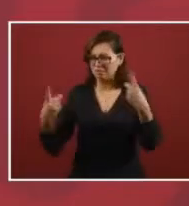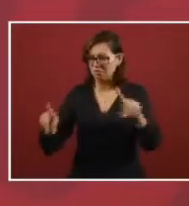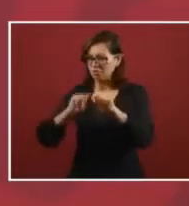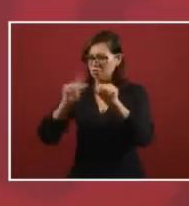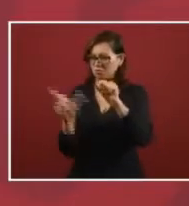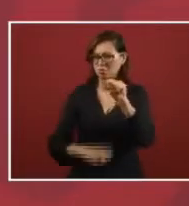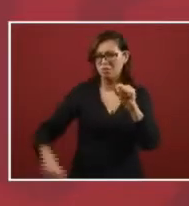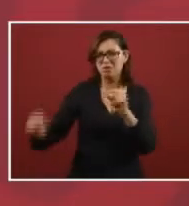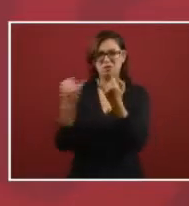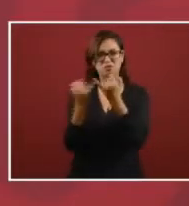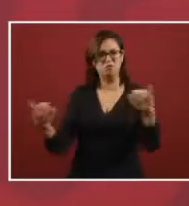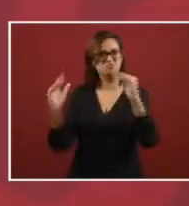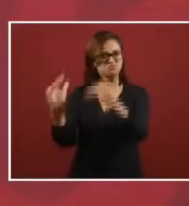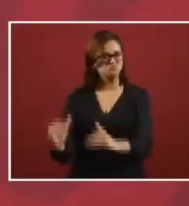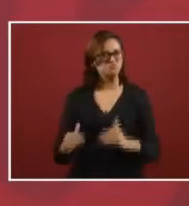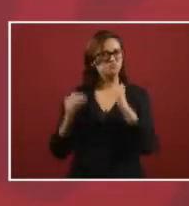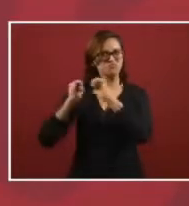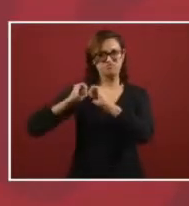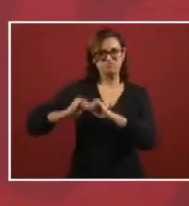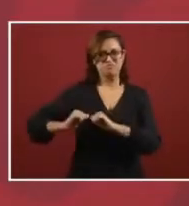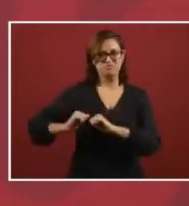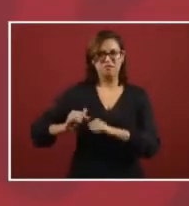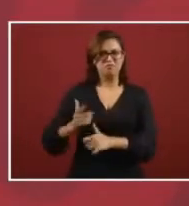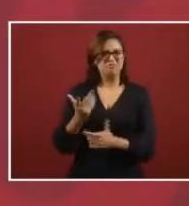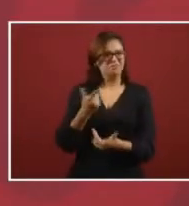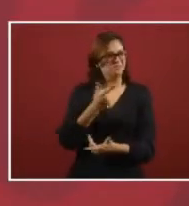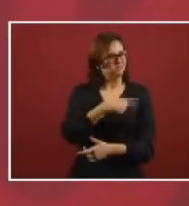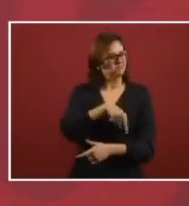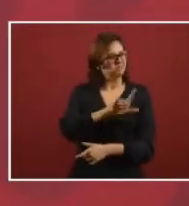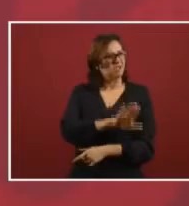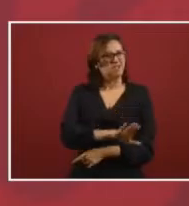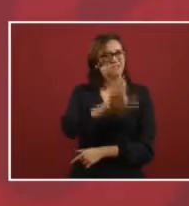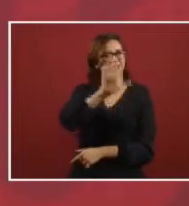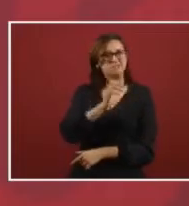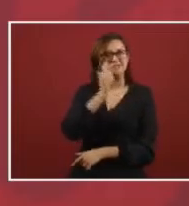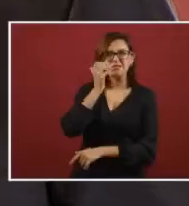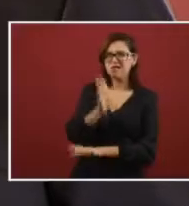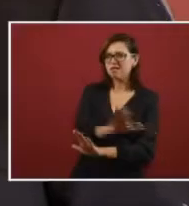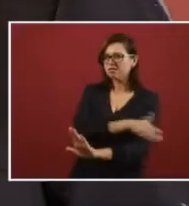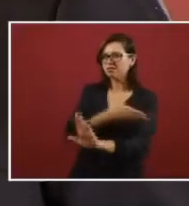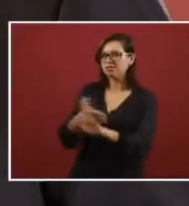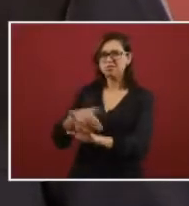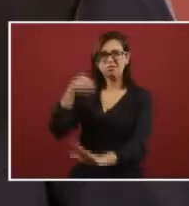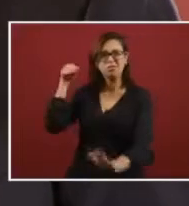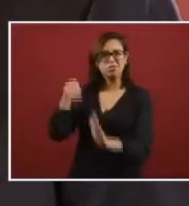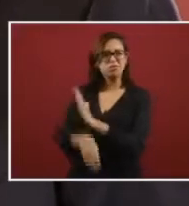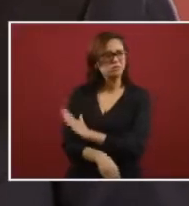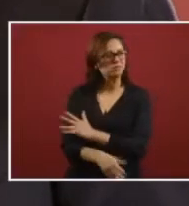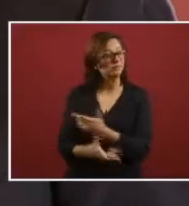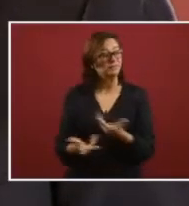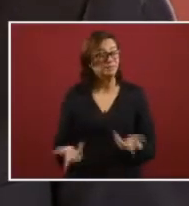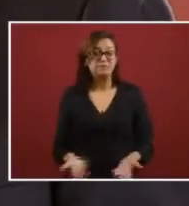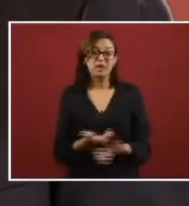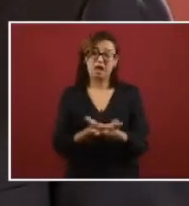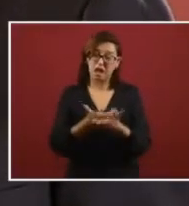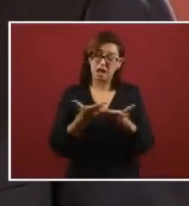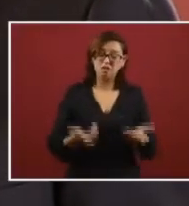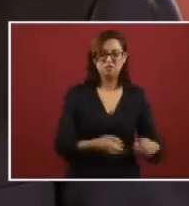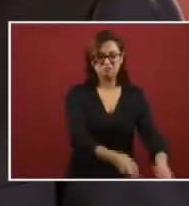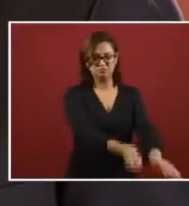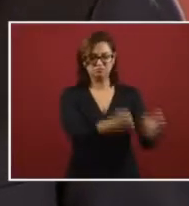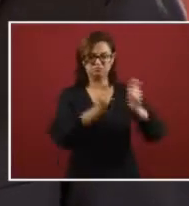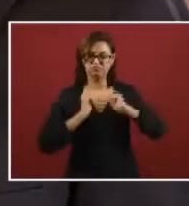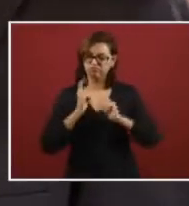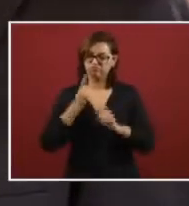sovereignty and for independence so then we were able to stabilize